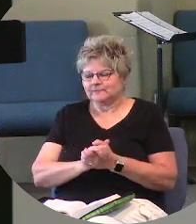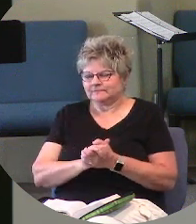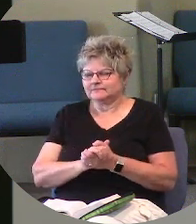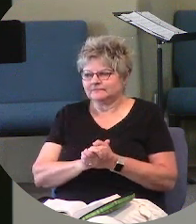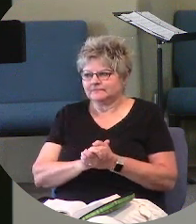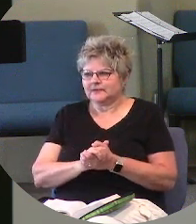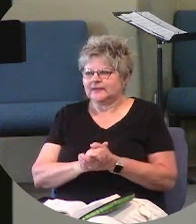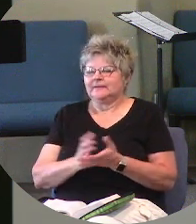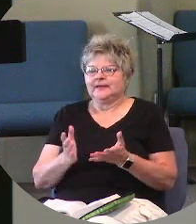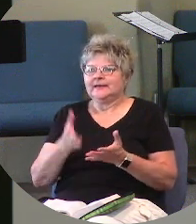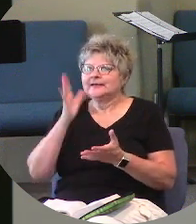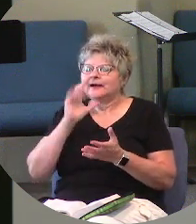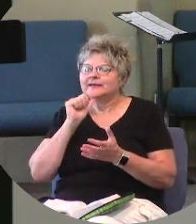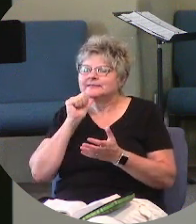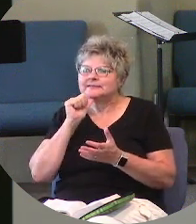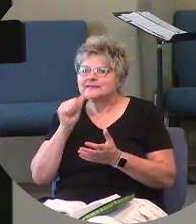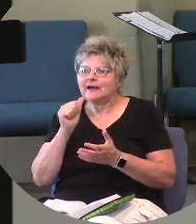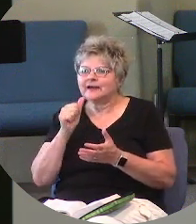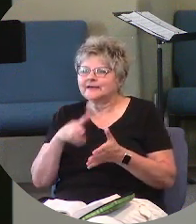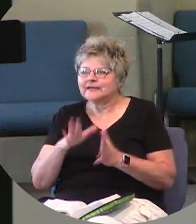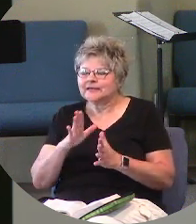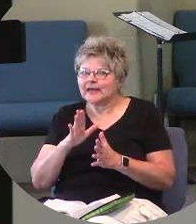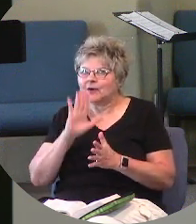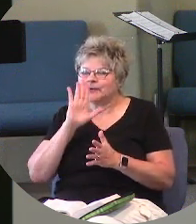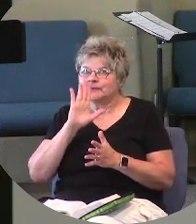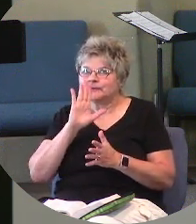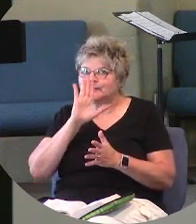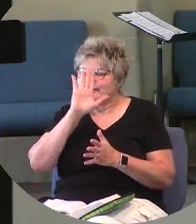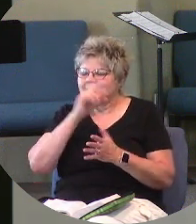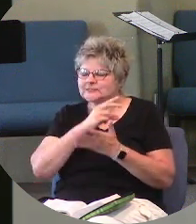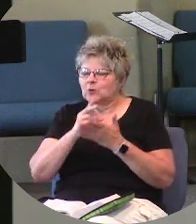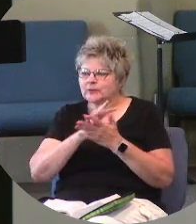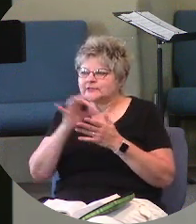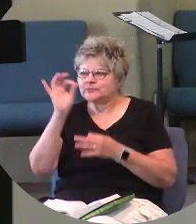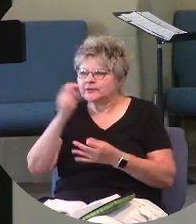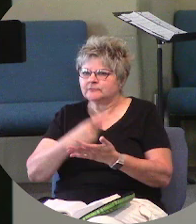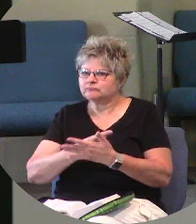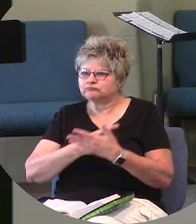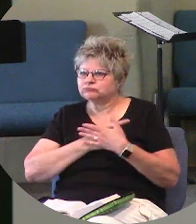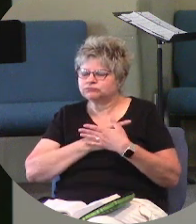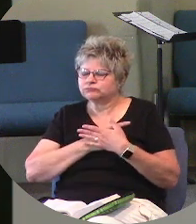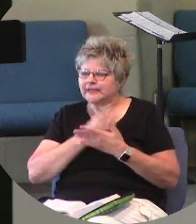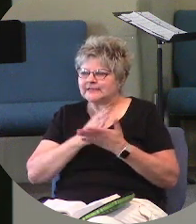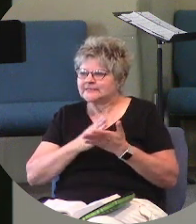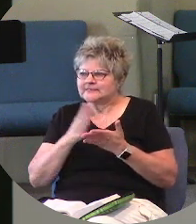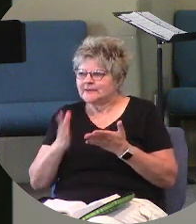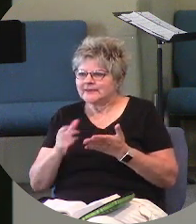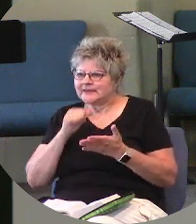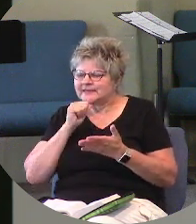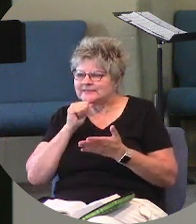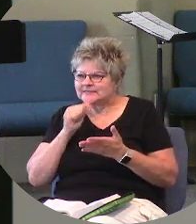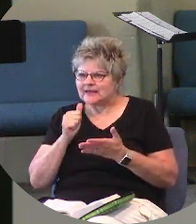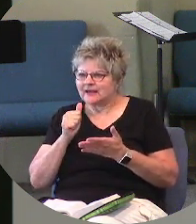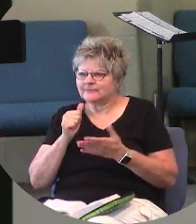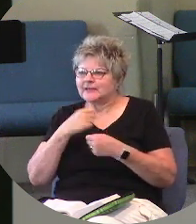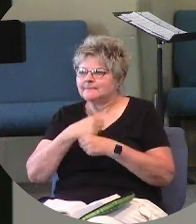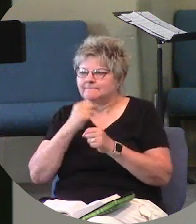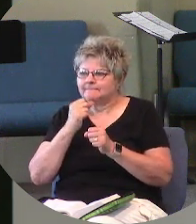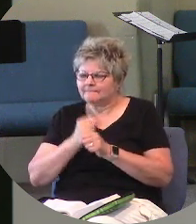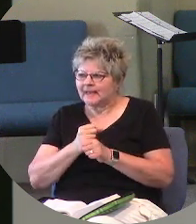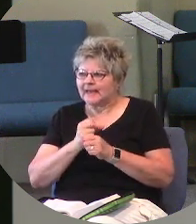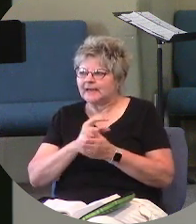I mean, God is not going to allow his Holy Spirit to reside in something that has not been made